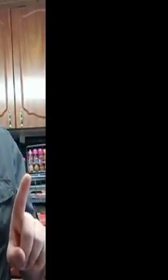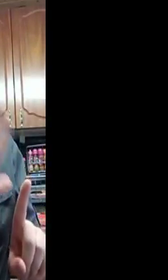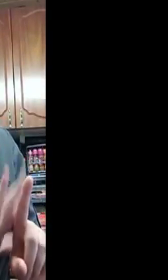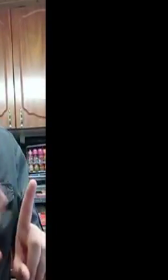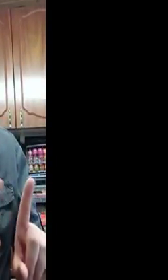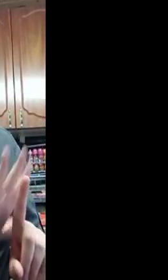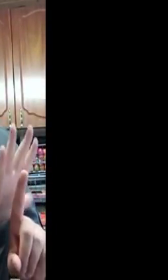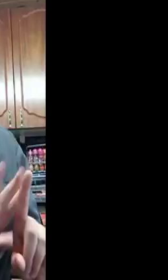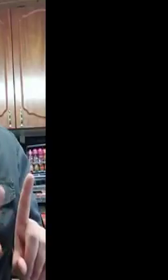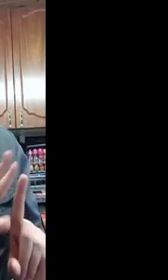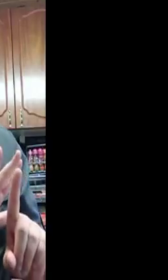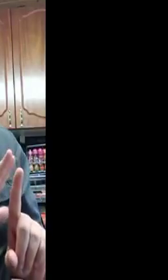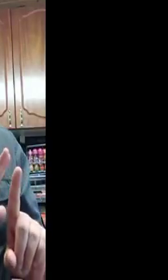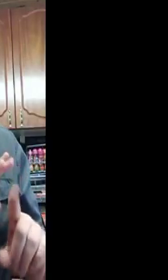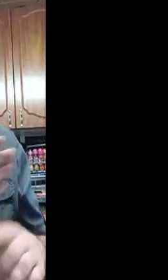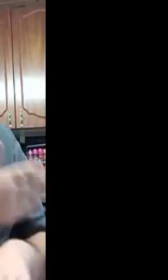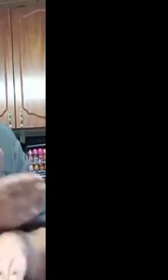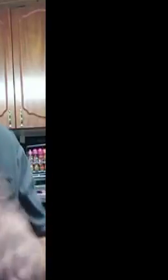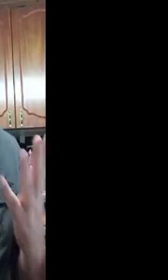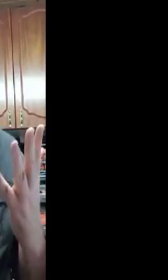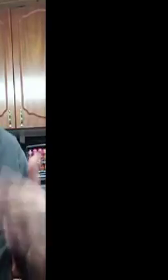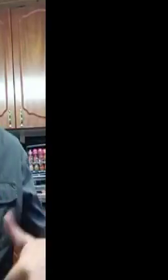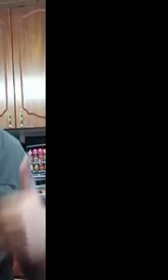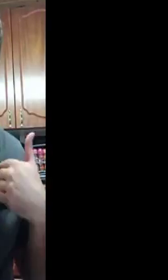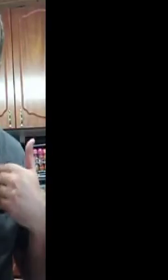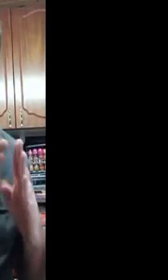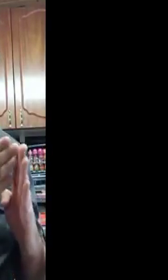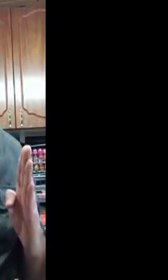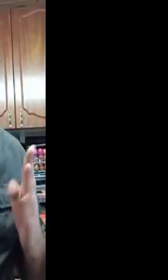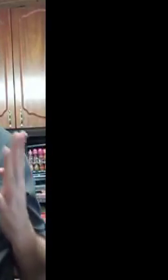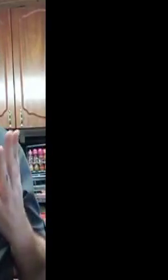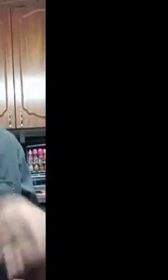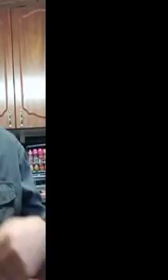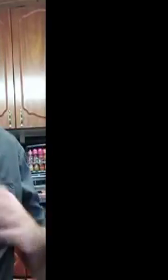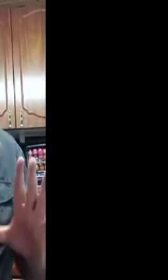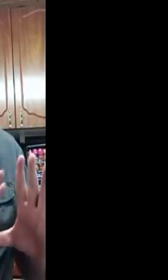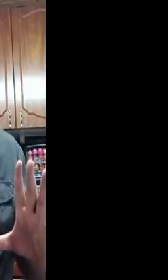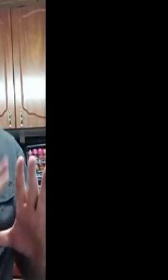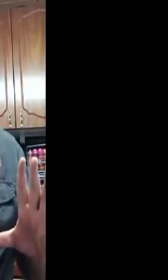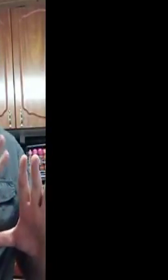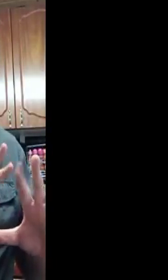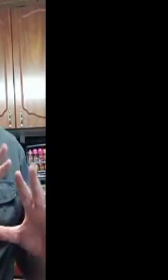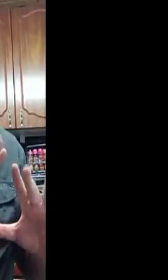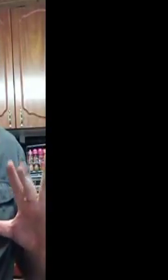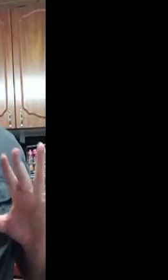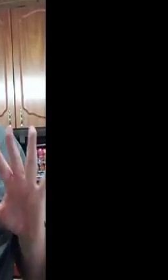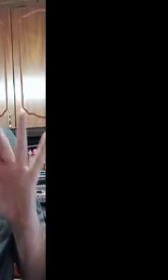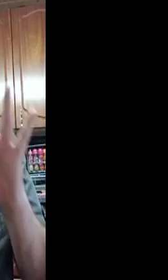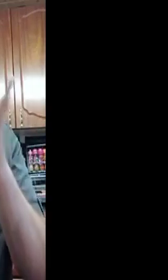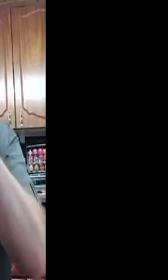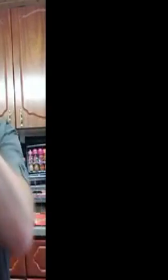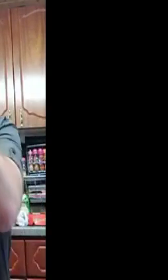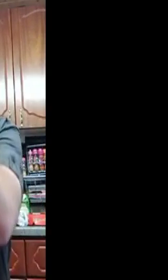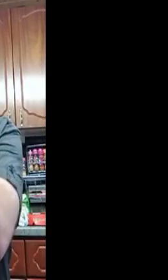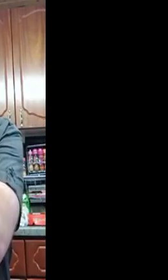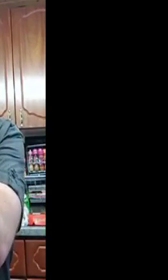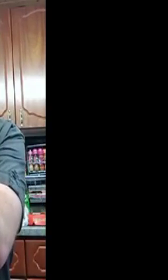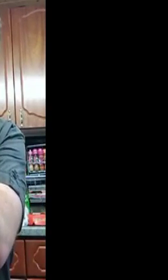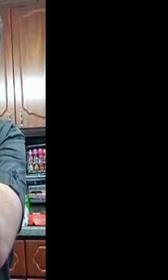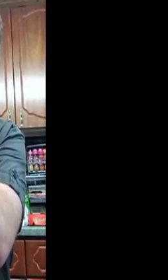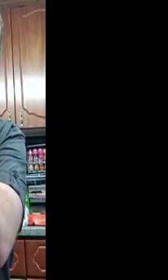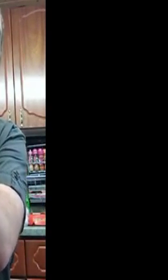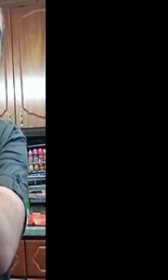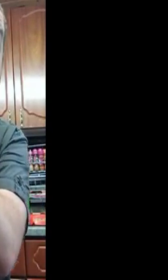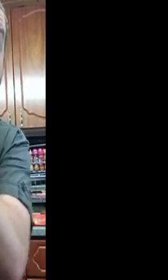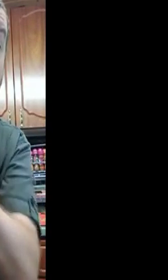between 6am and 9am. And then clearing the northeast, maybe, and from 6pm to